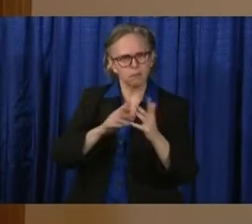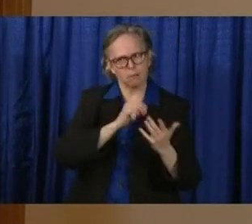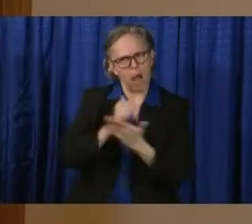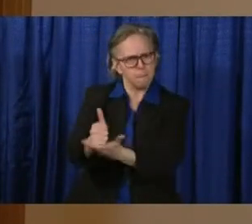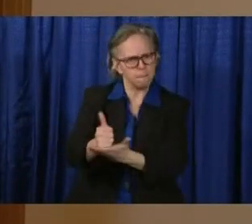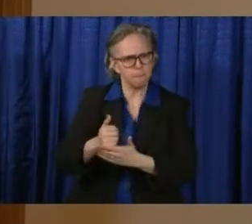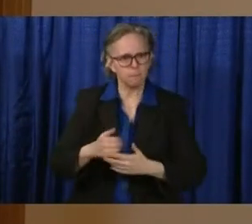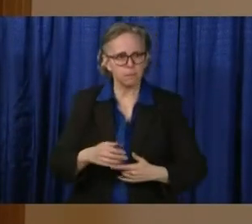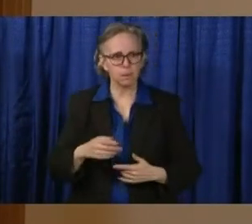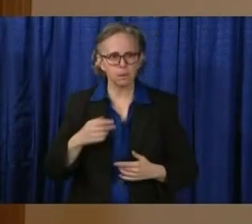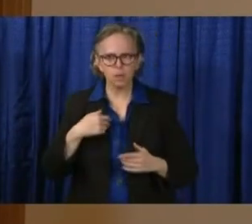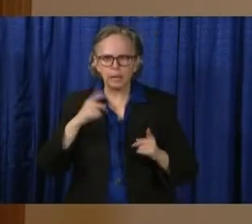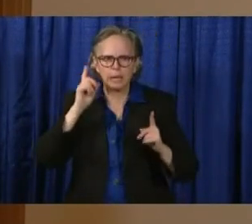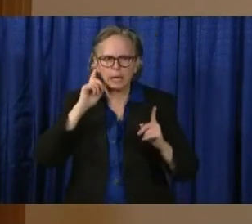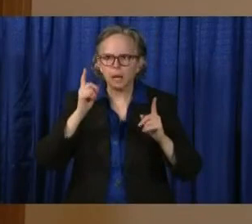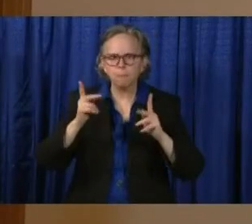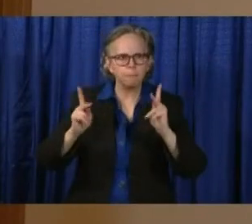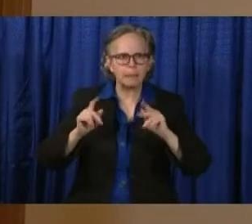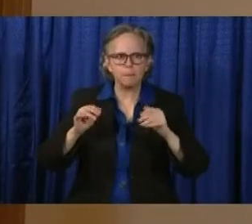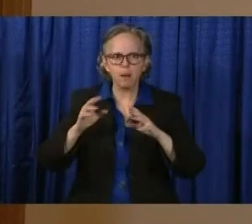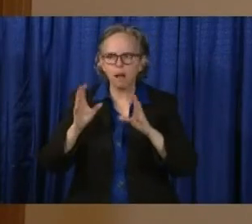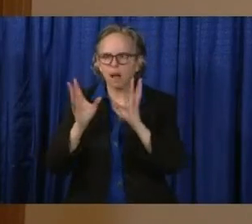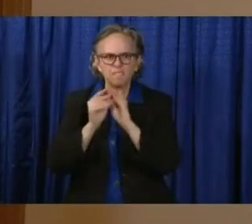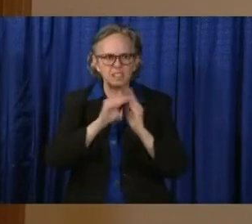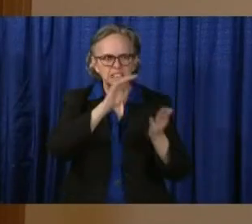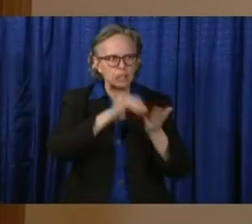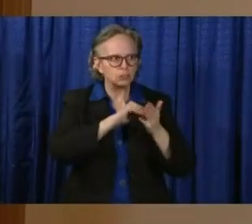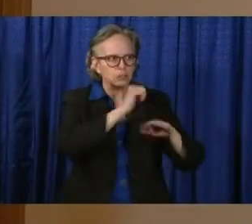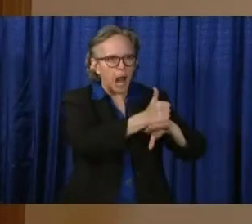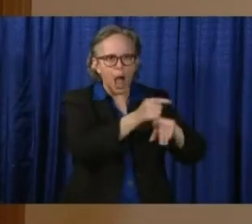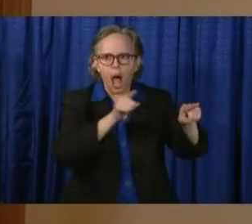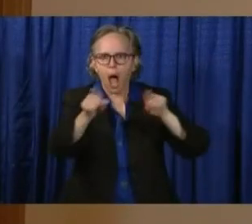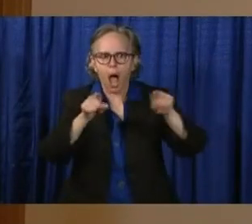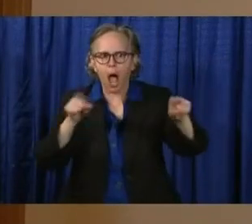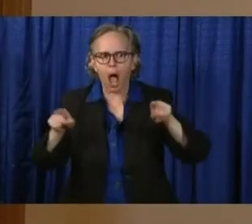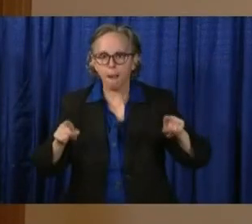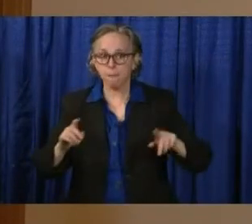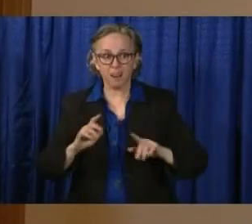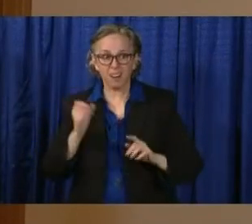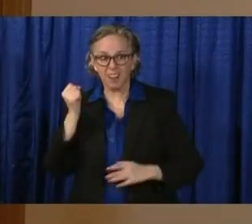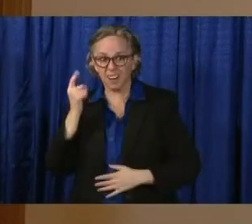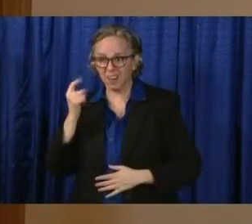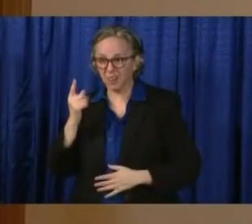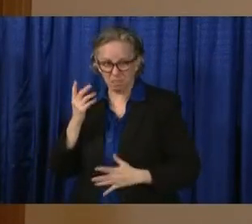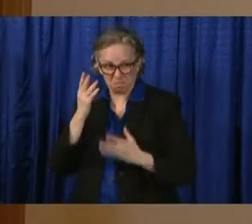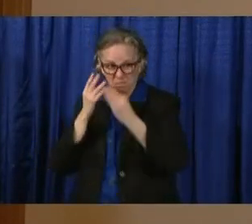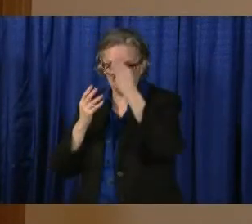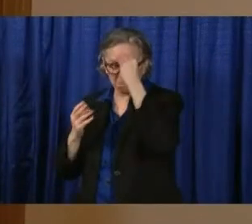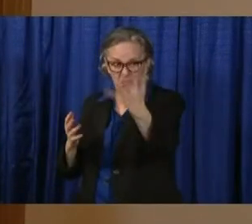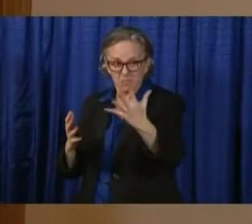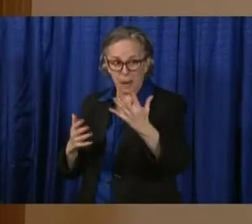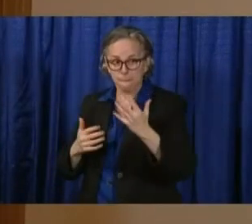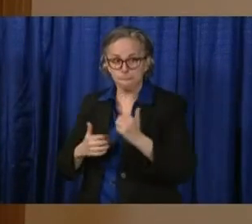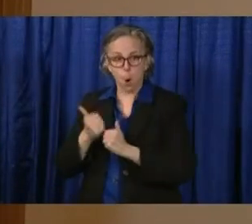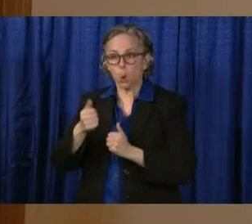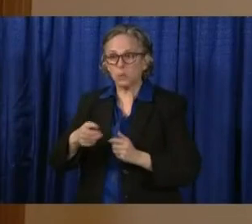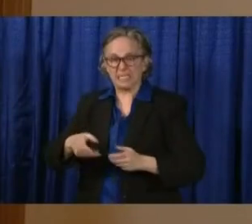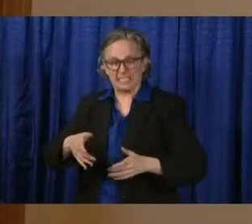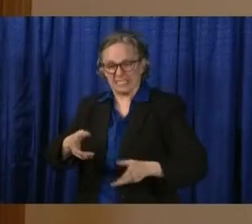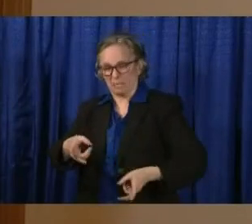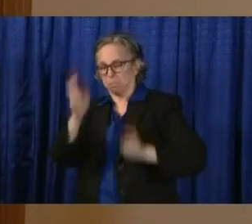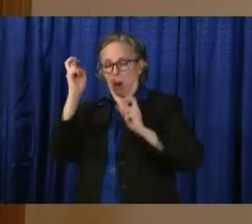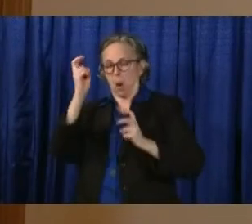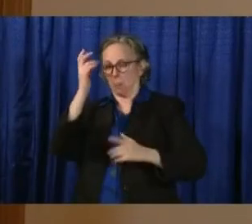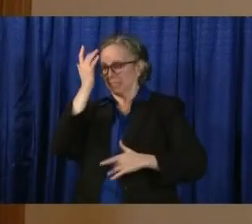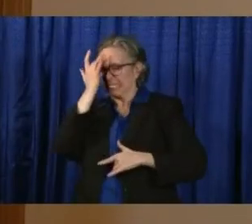our convention centers. But I want you to know that the highest acuity patients are staying in hospital settings or in preexisting settings. They're not